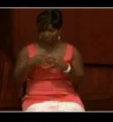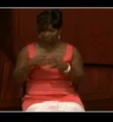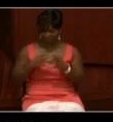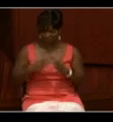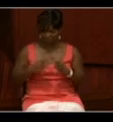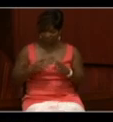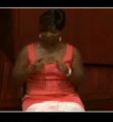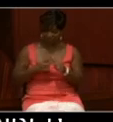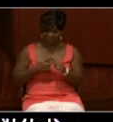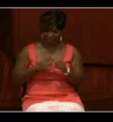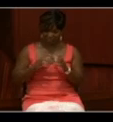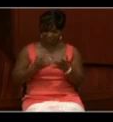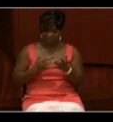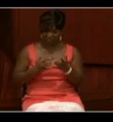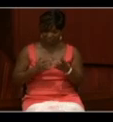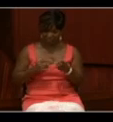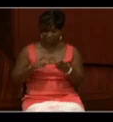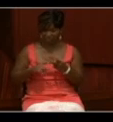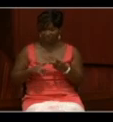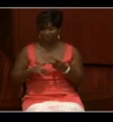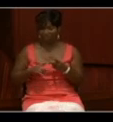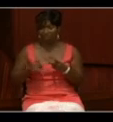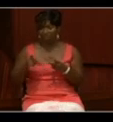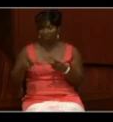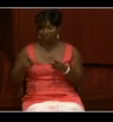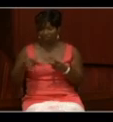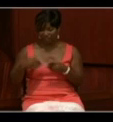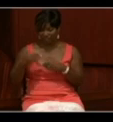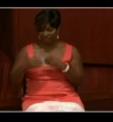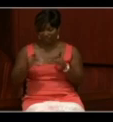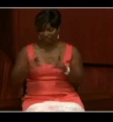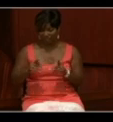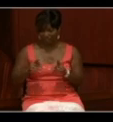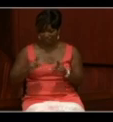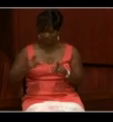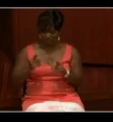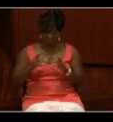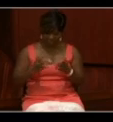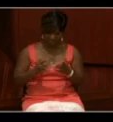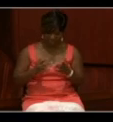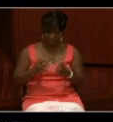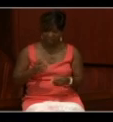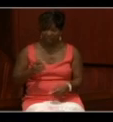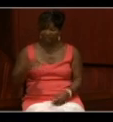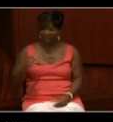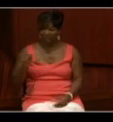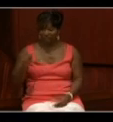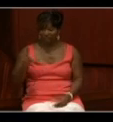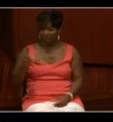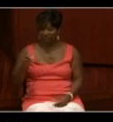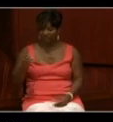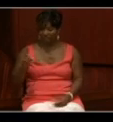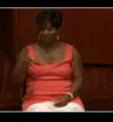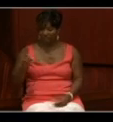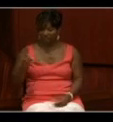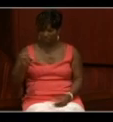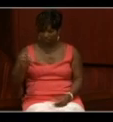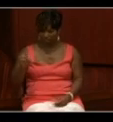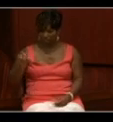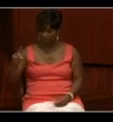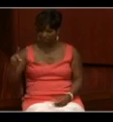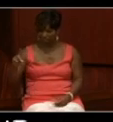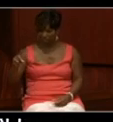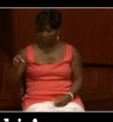Fultonado N., Machinist attendant first class. Daldado D., and